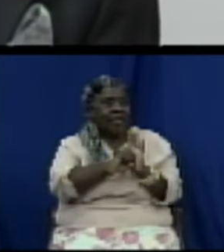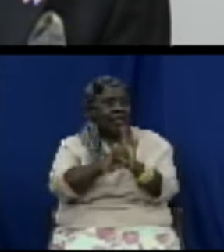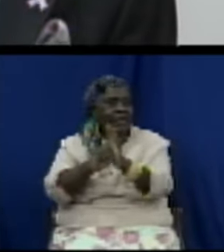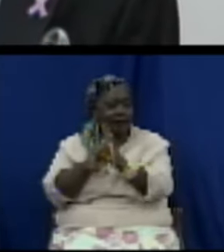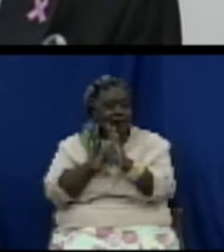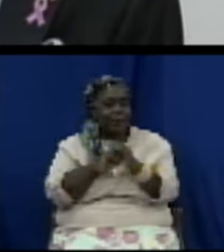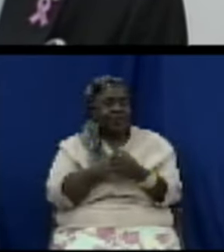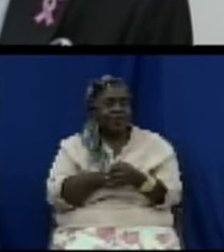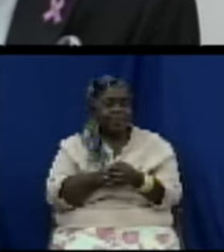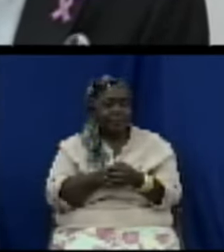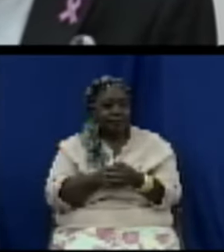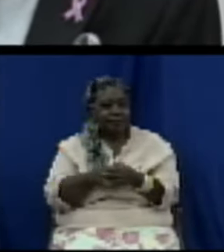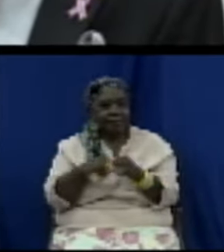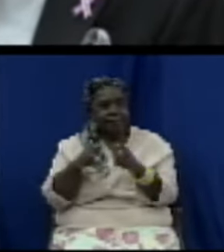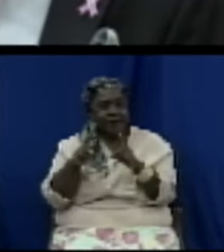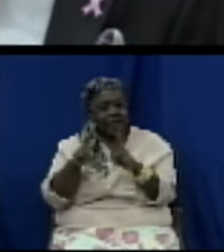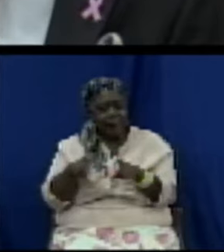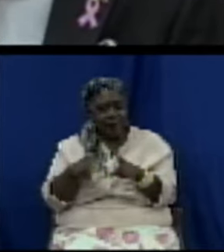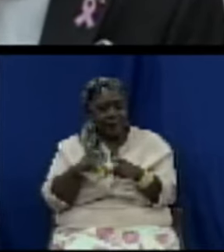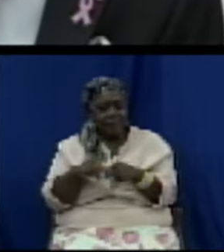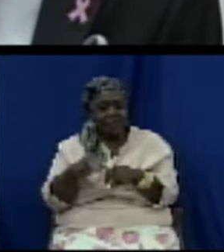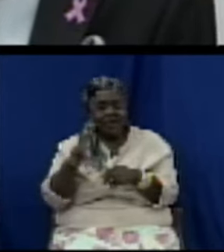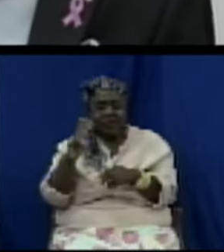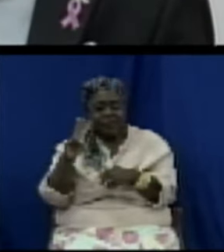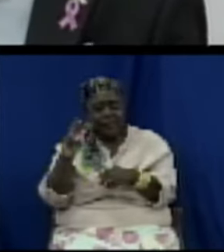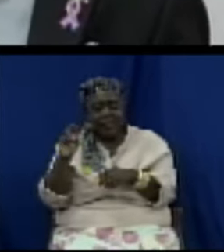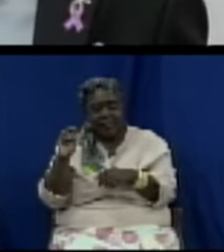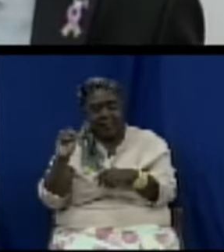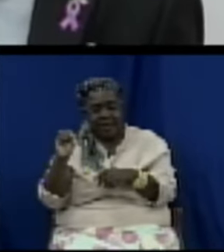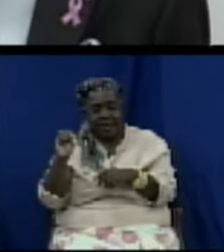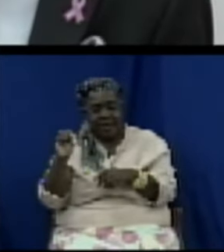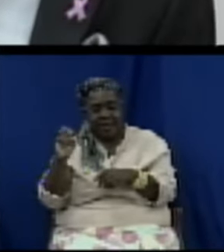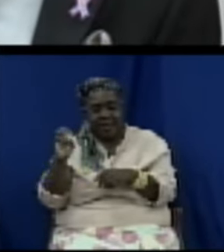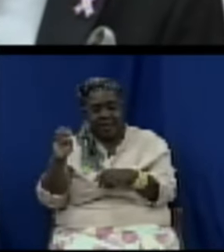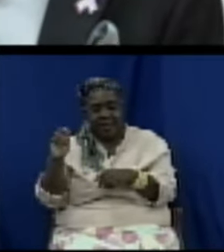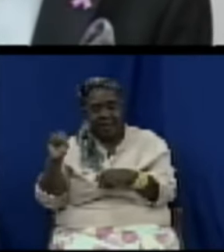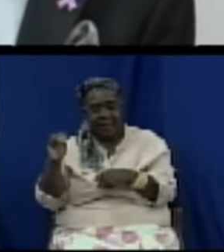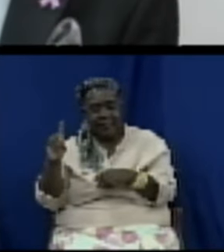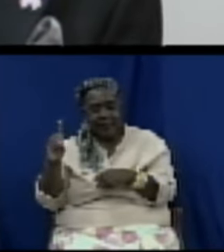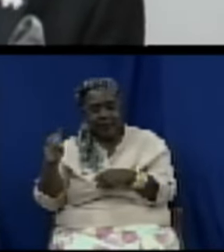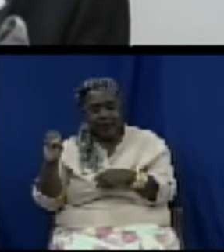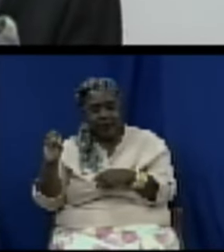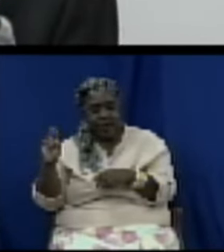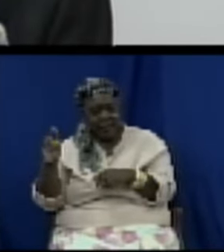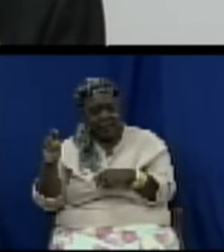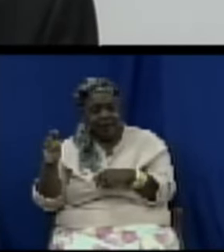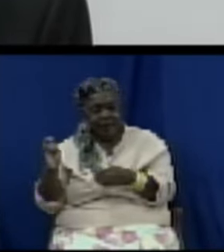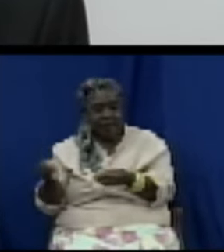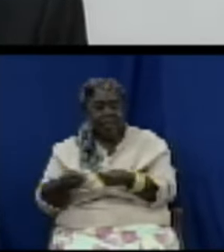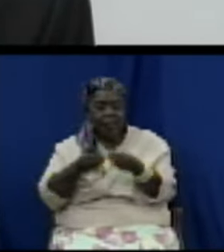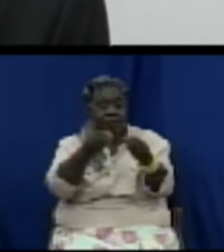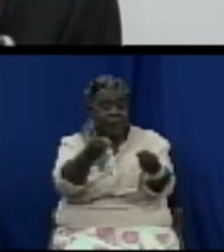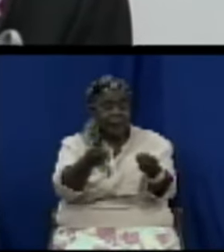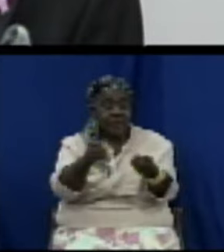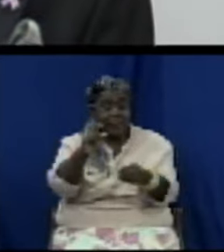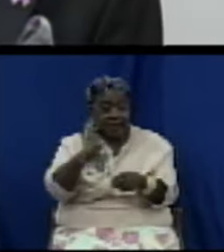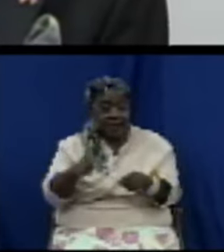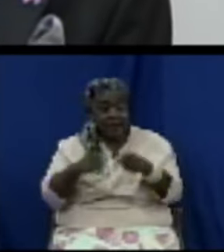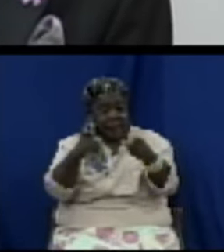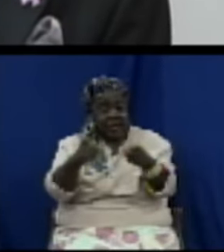vendor or a provider is under an obligation to provide information